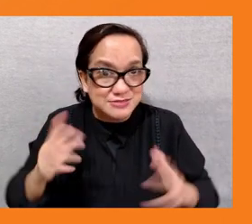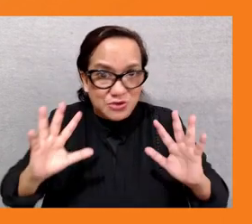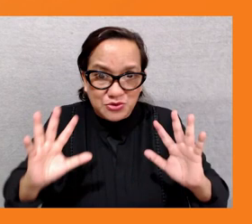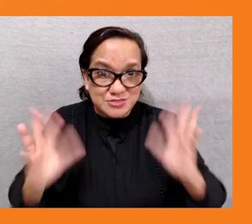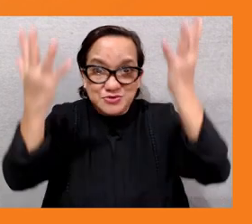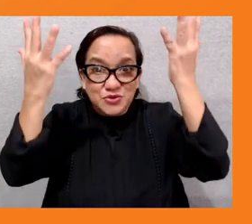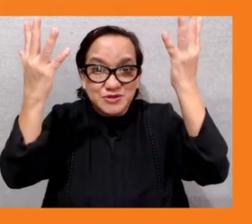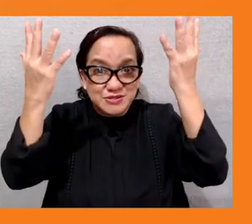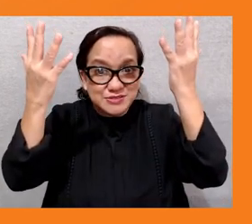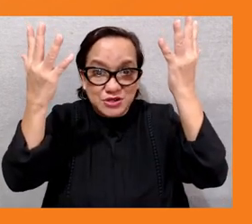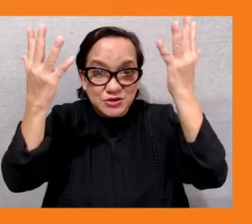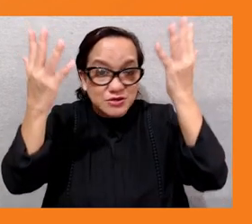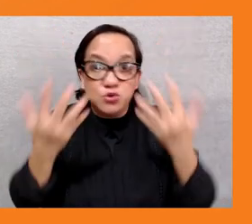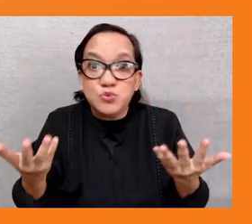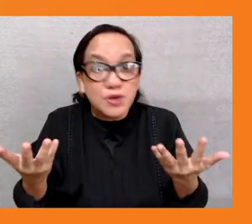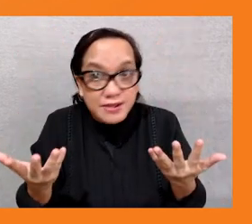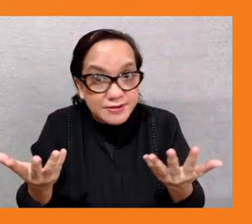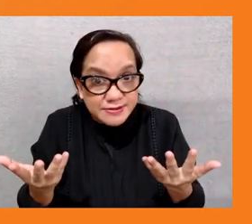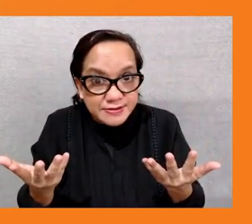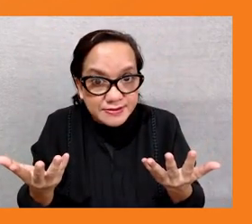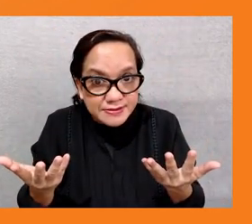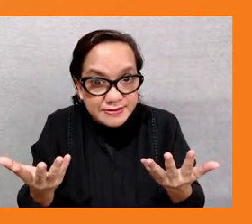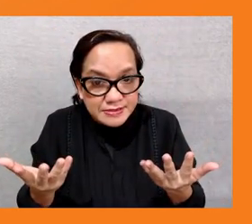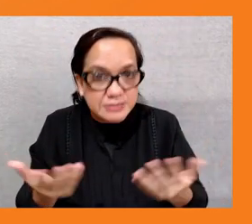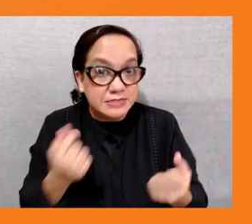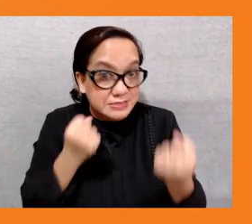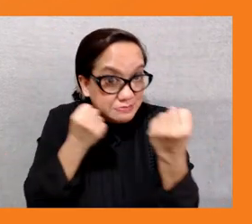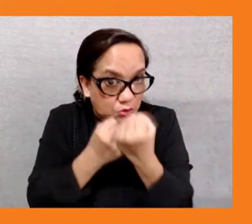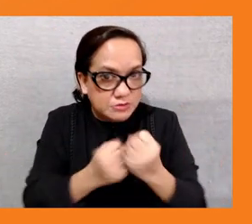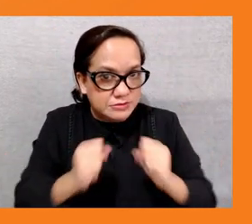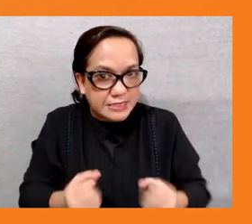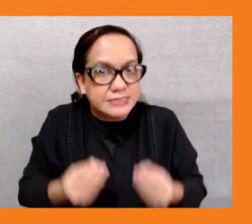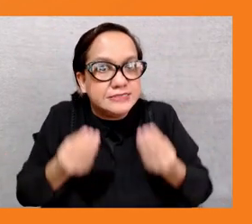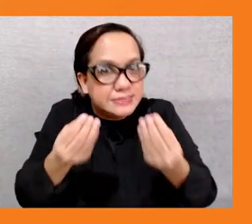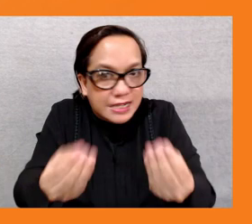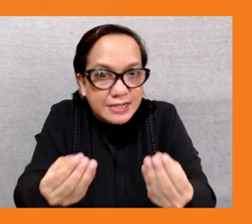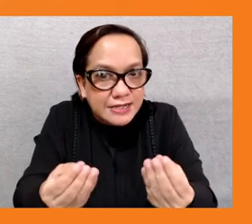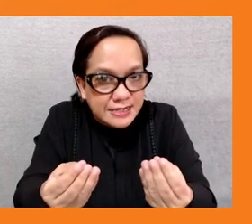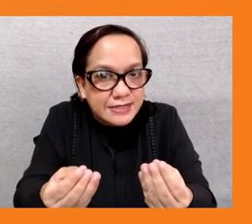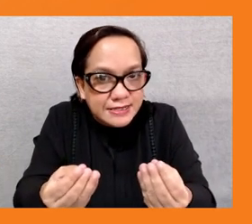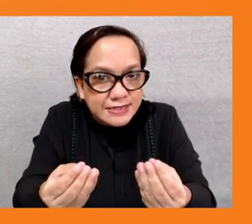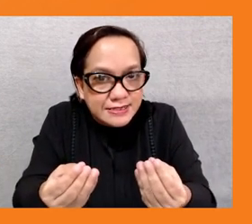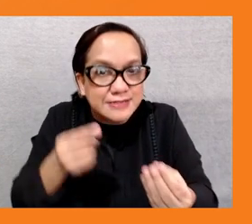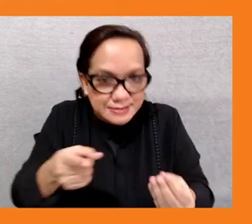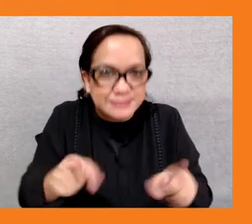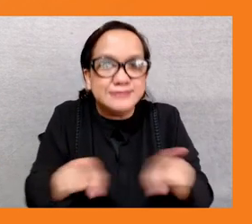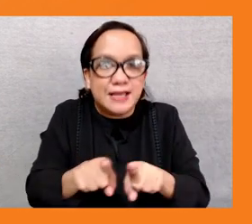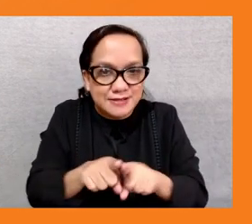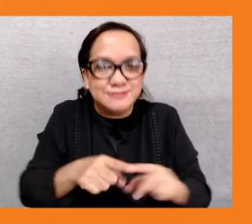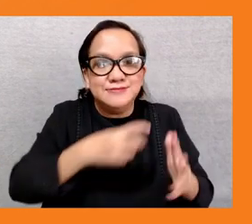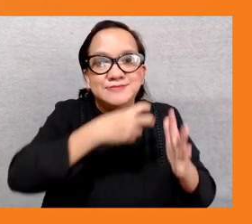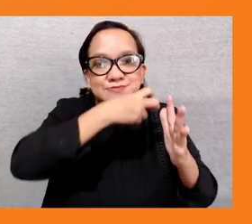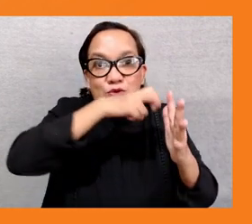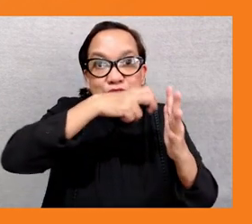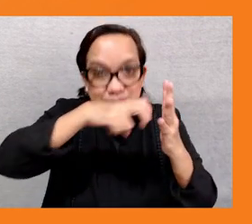platform to provide resources to support this work in in our developing member countries um so